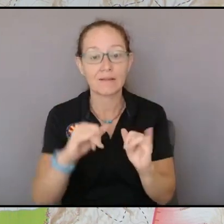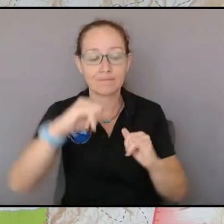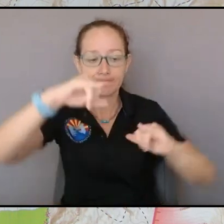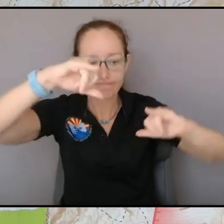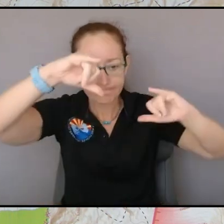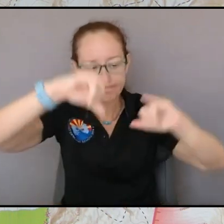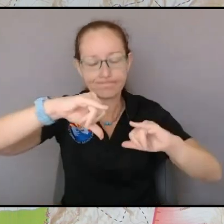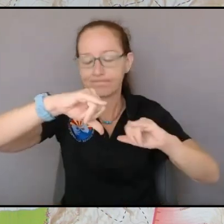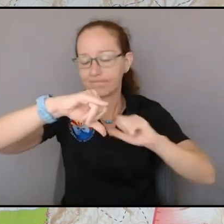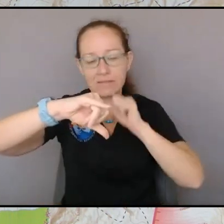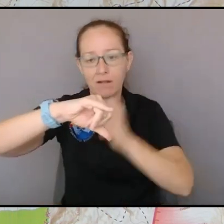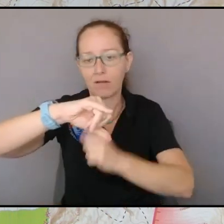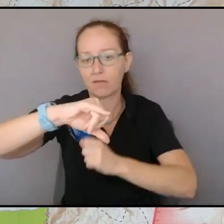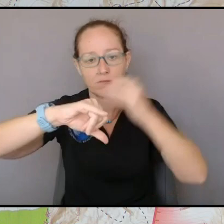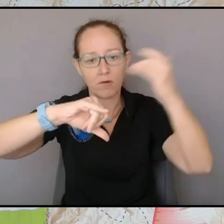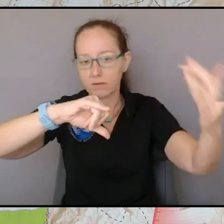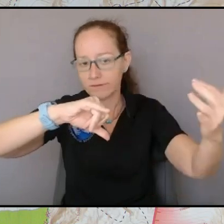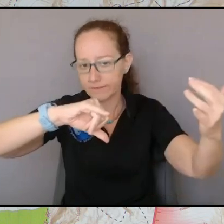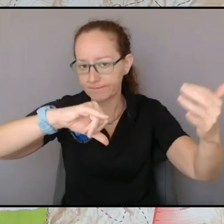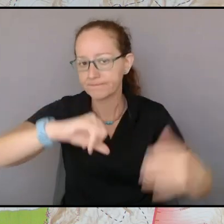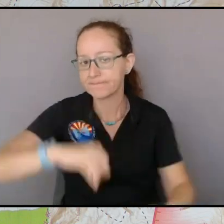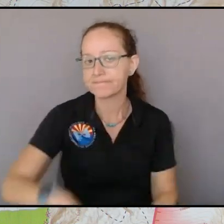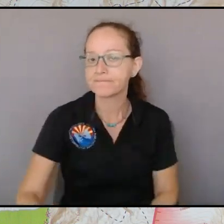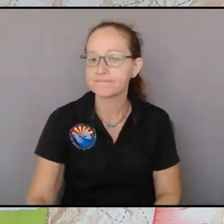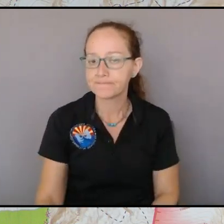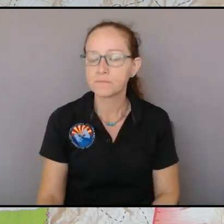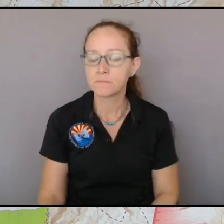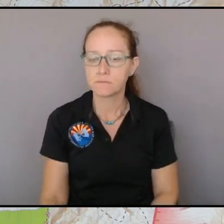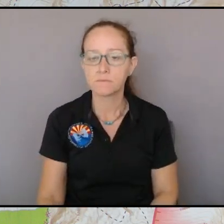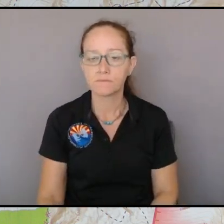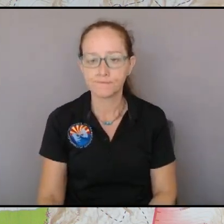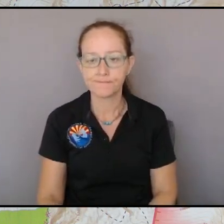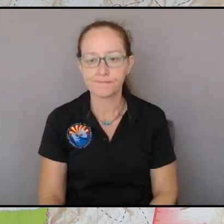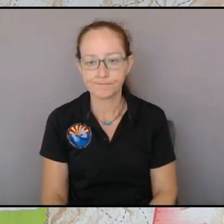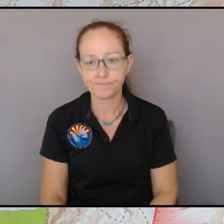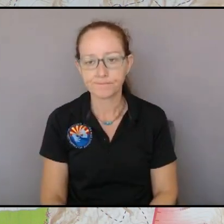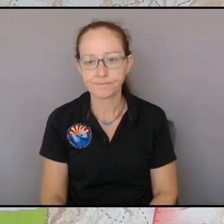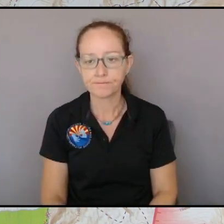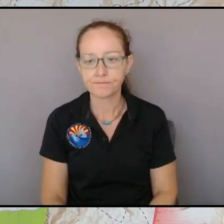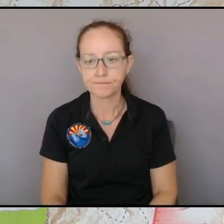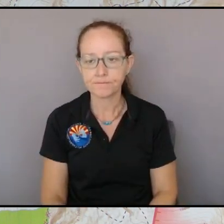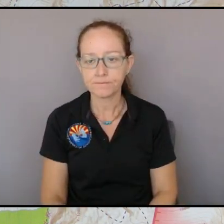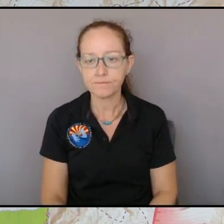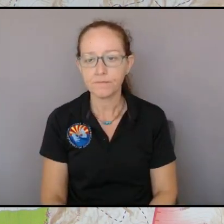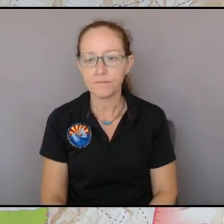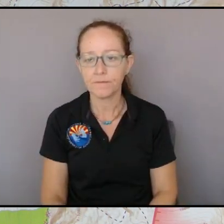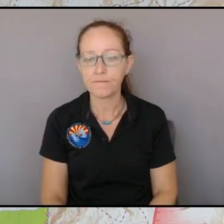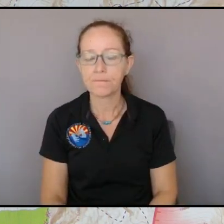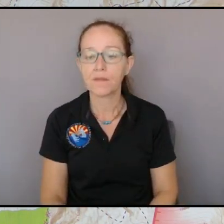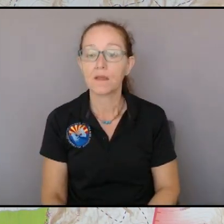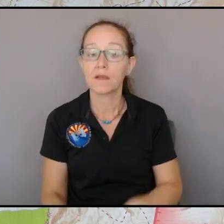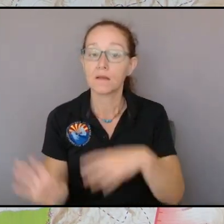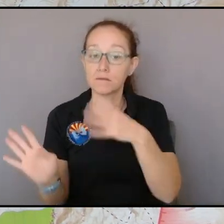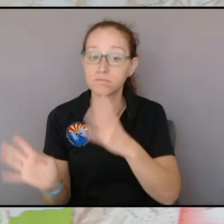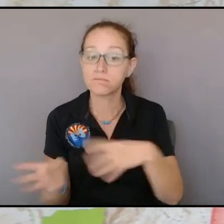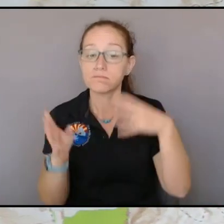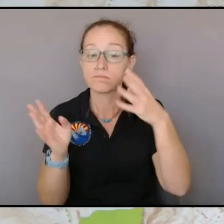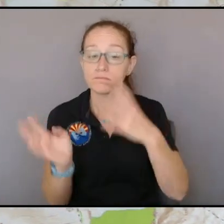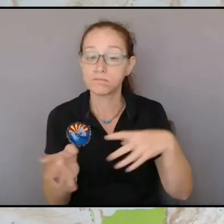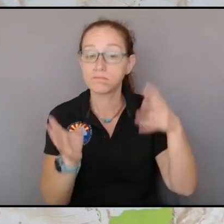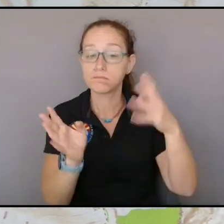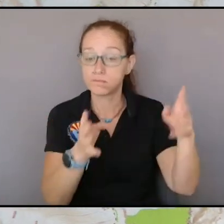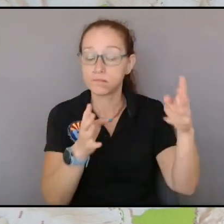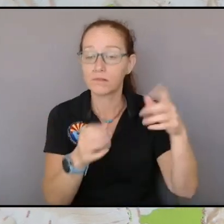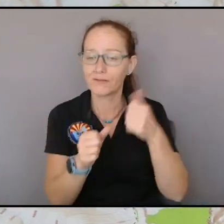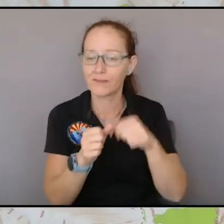there by angostura we um did get some eddying winds like I talked about about the wind ninja model